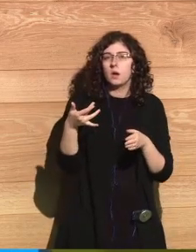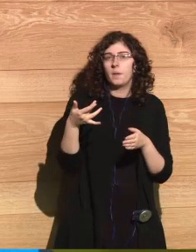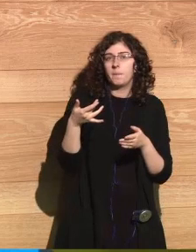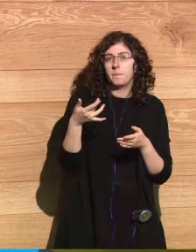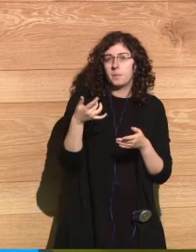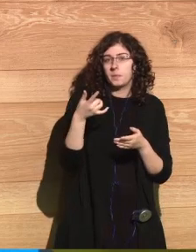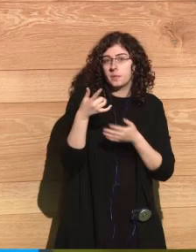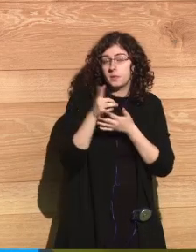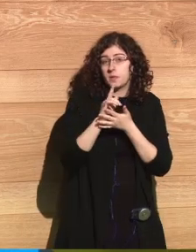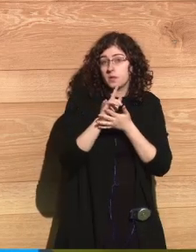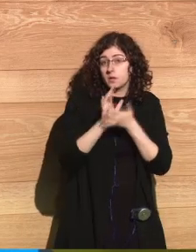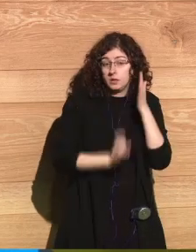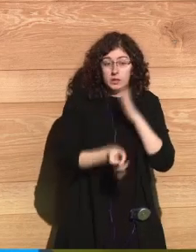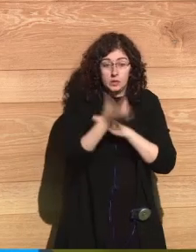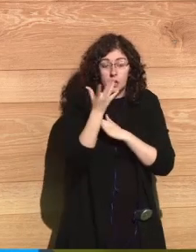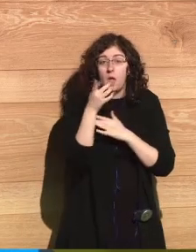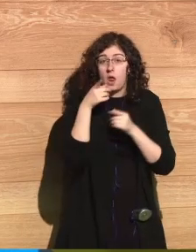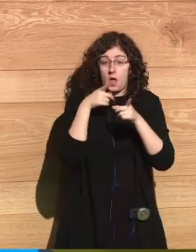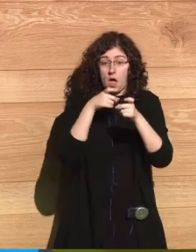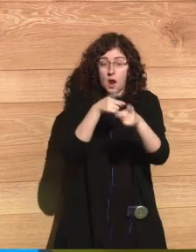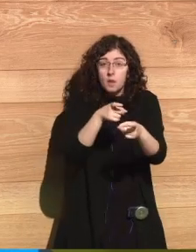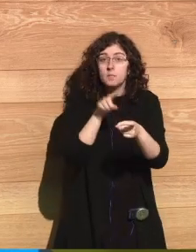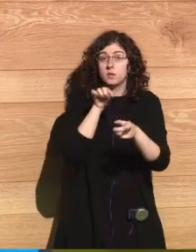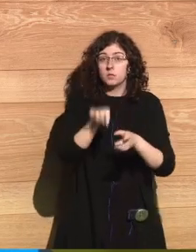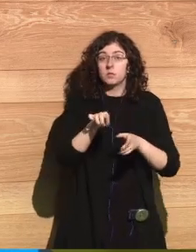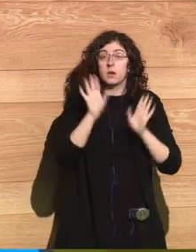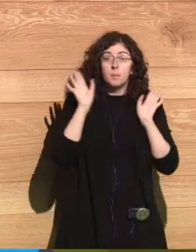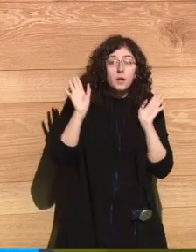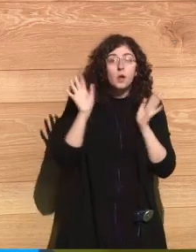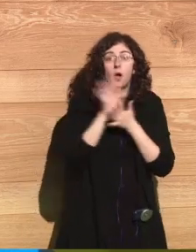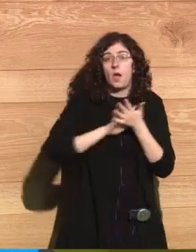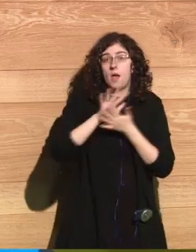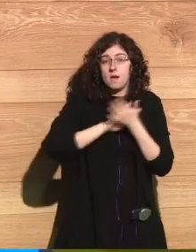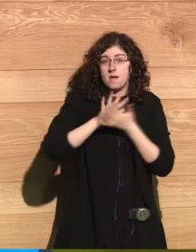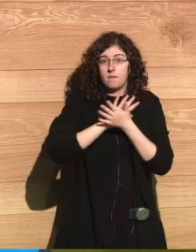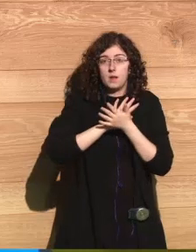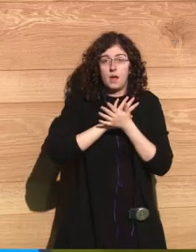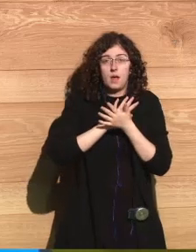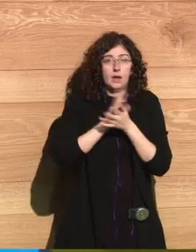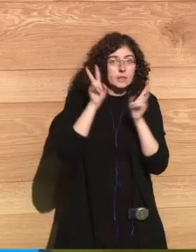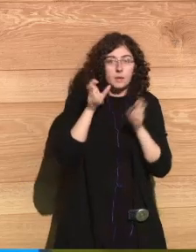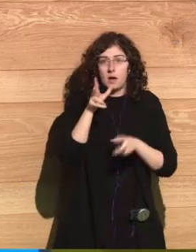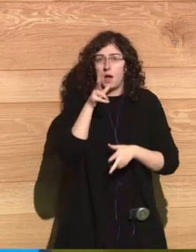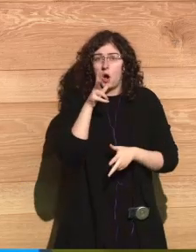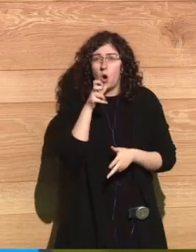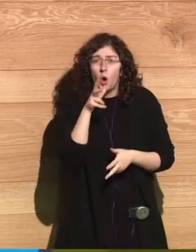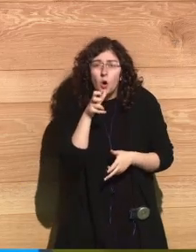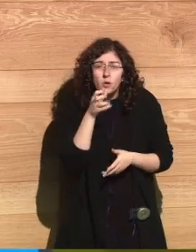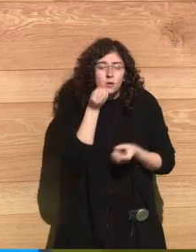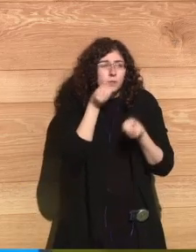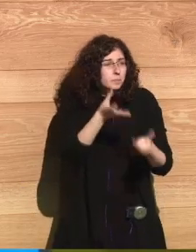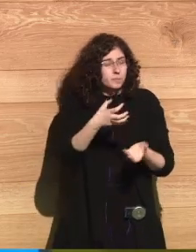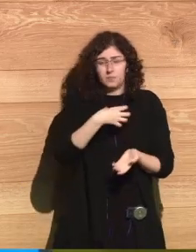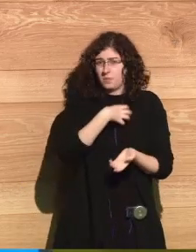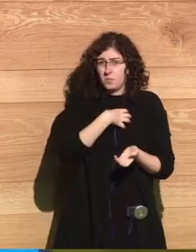But to write about unspeakable horror and suffering of human beings as a result